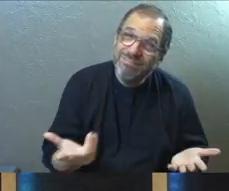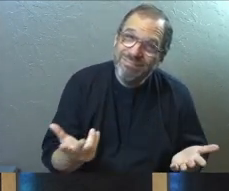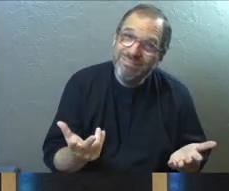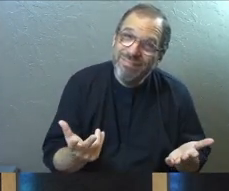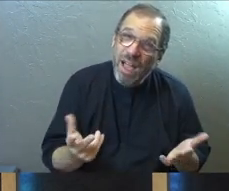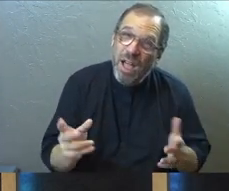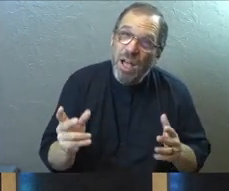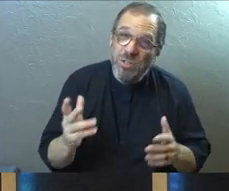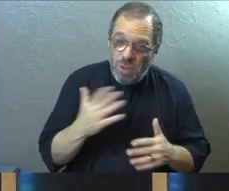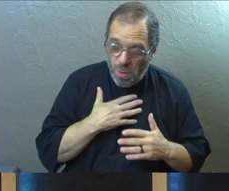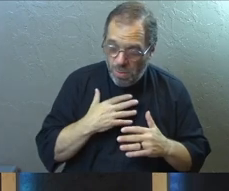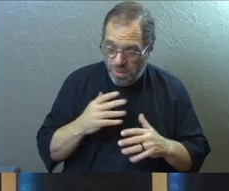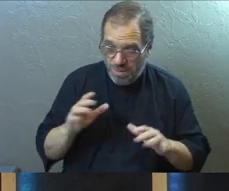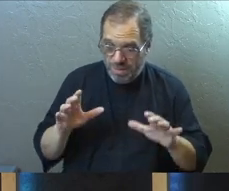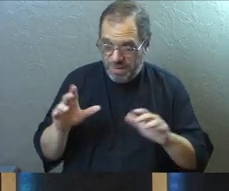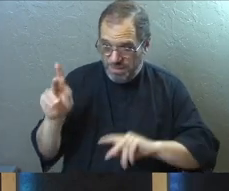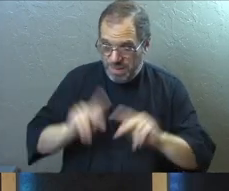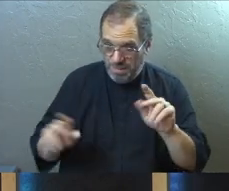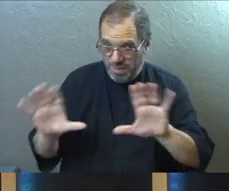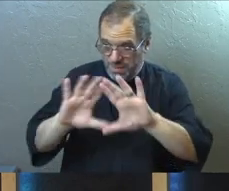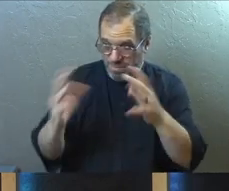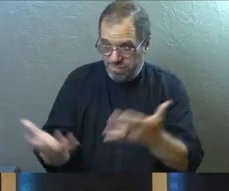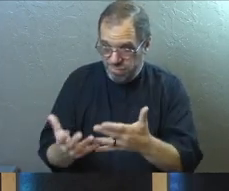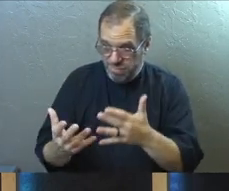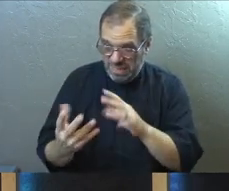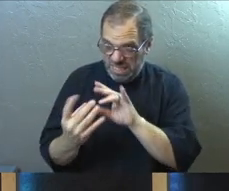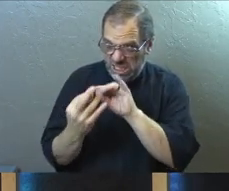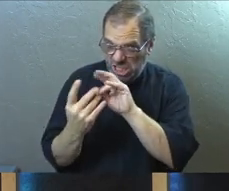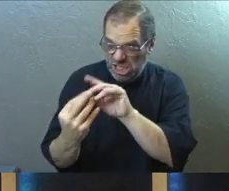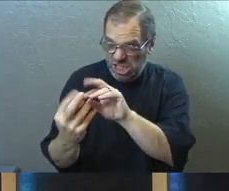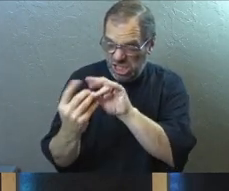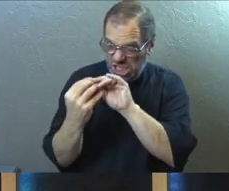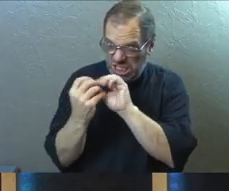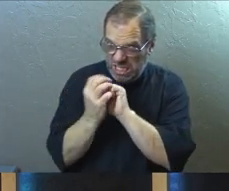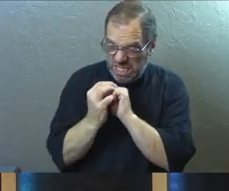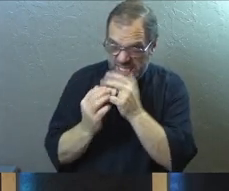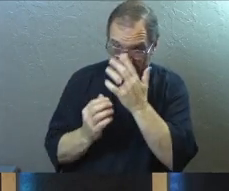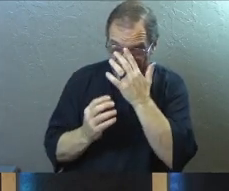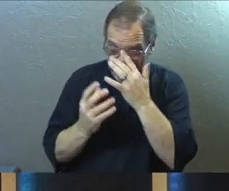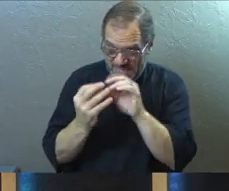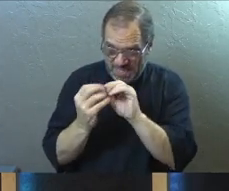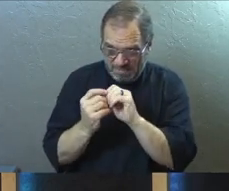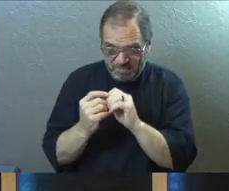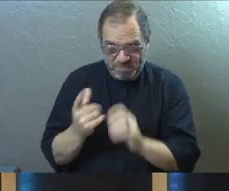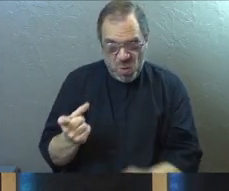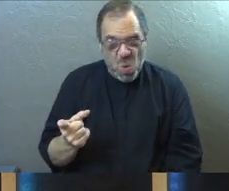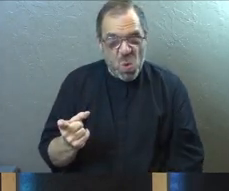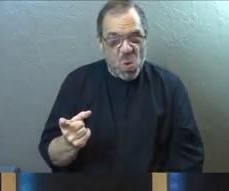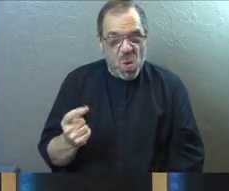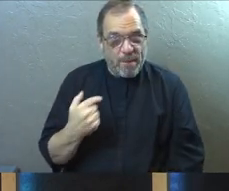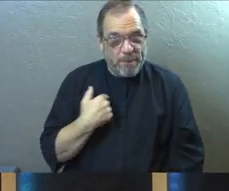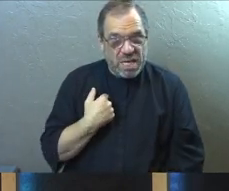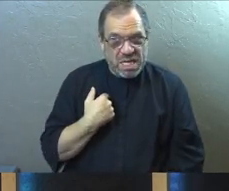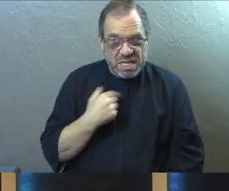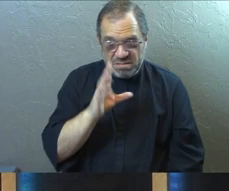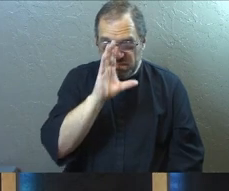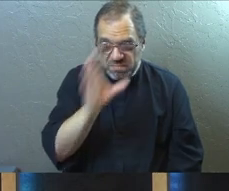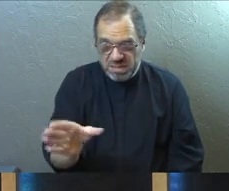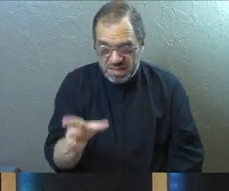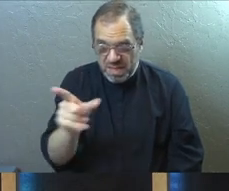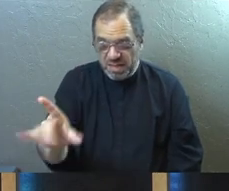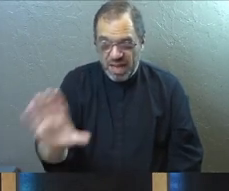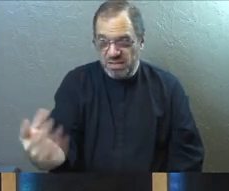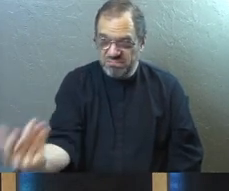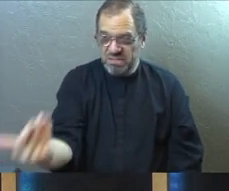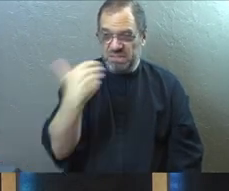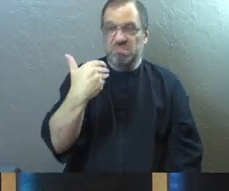So I got people in my life that we got some hostility for sure. And some of it's me to their direction. Some